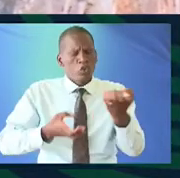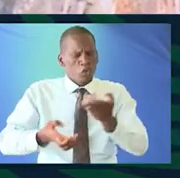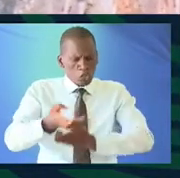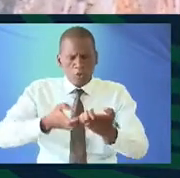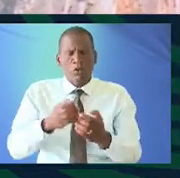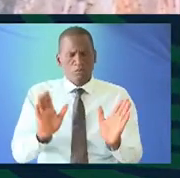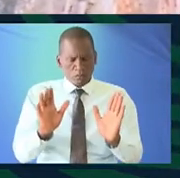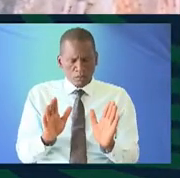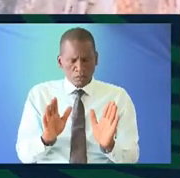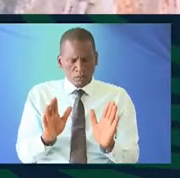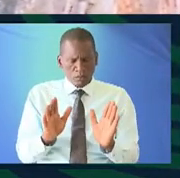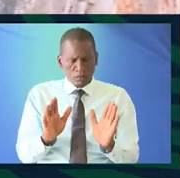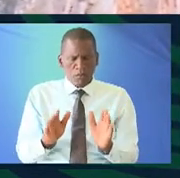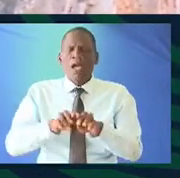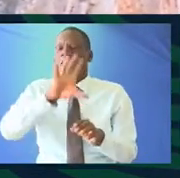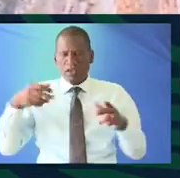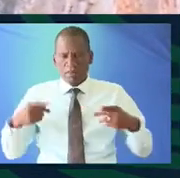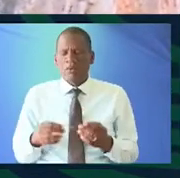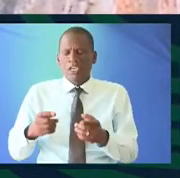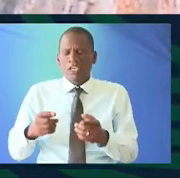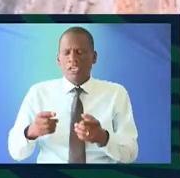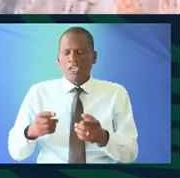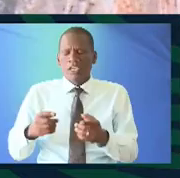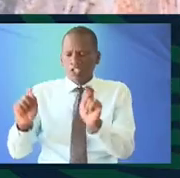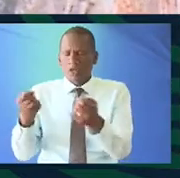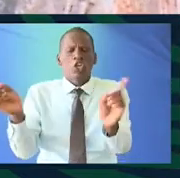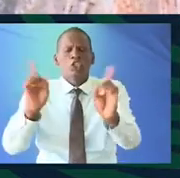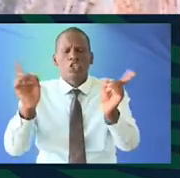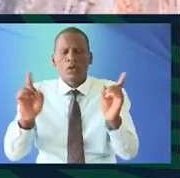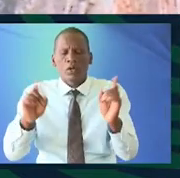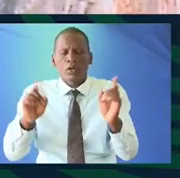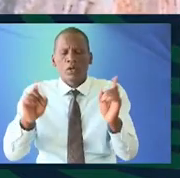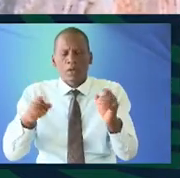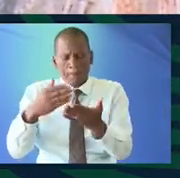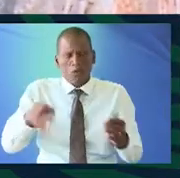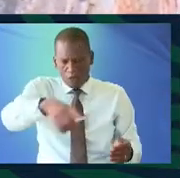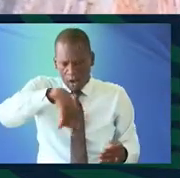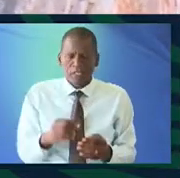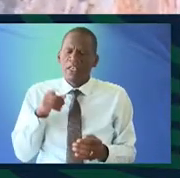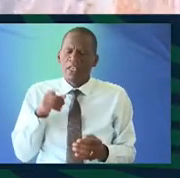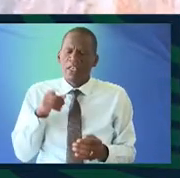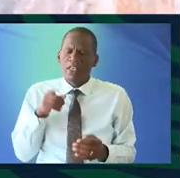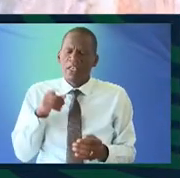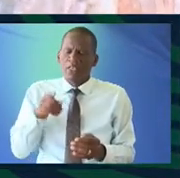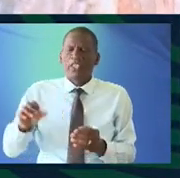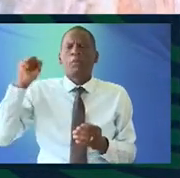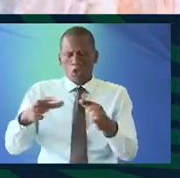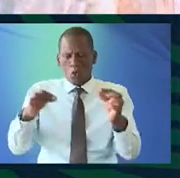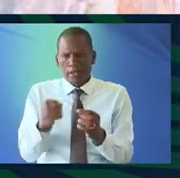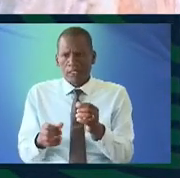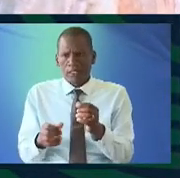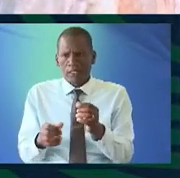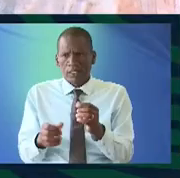economical so as Africans tribalism is not part of us it's a political